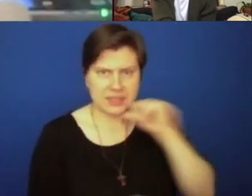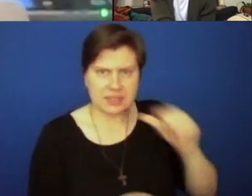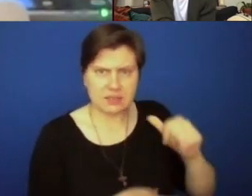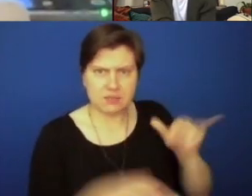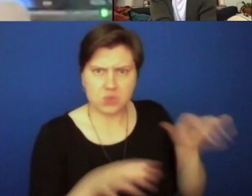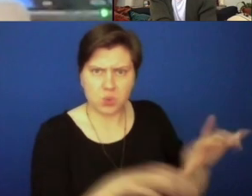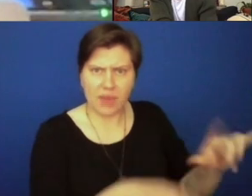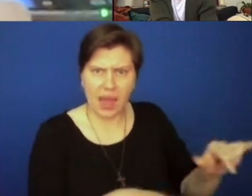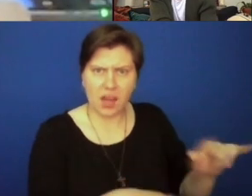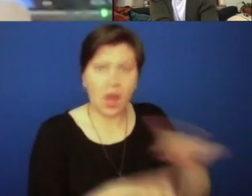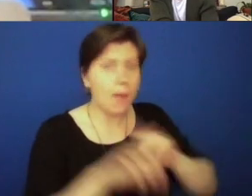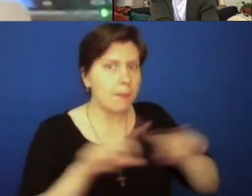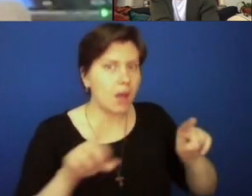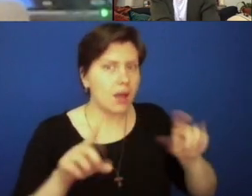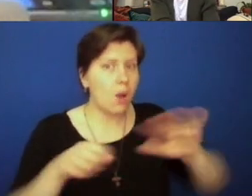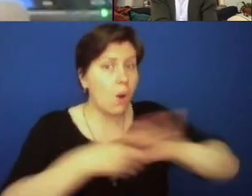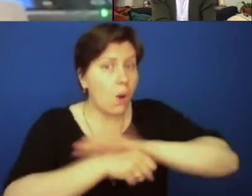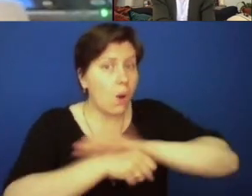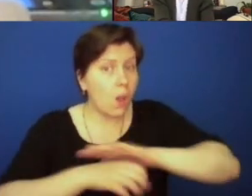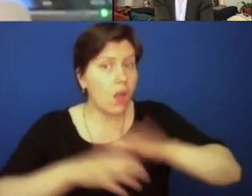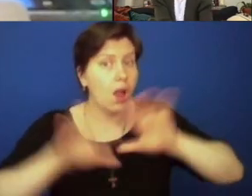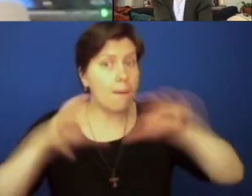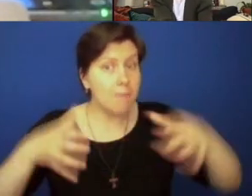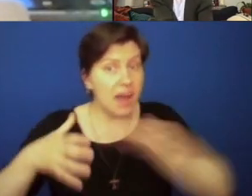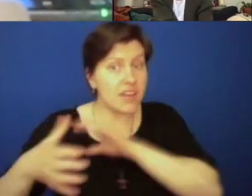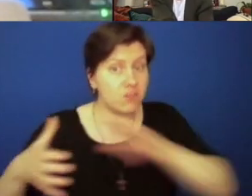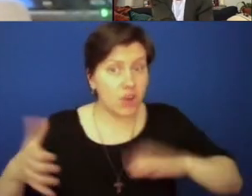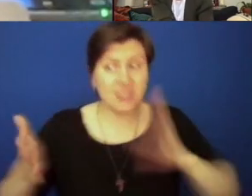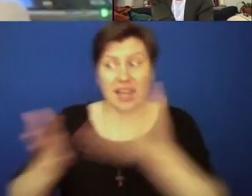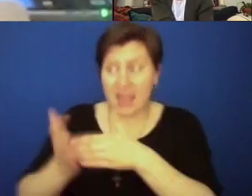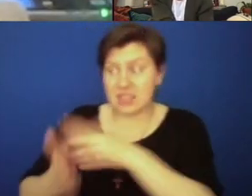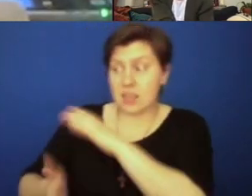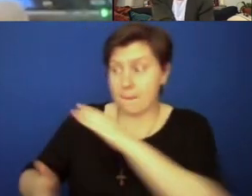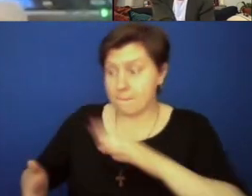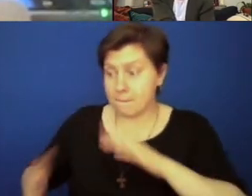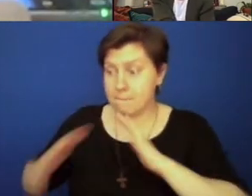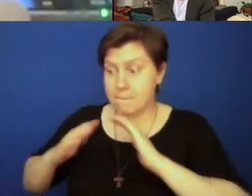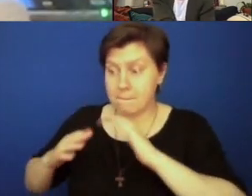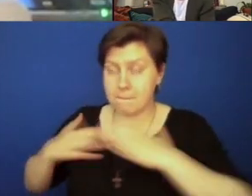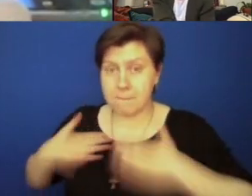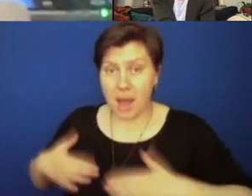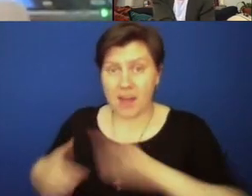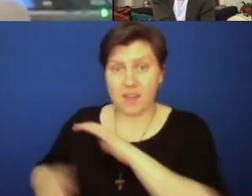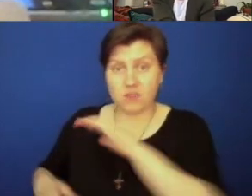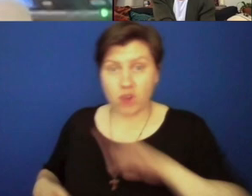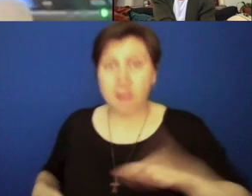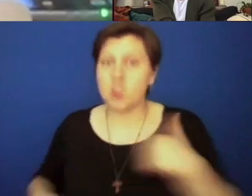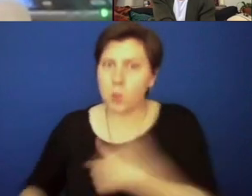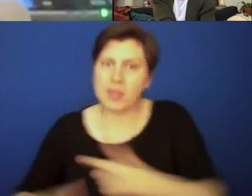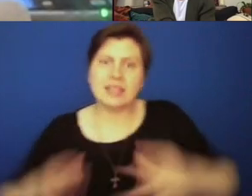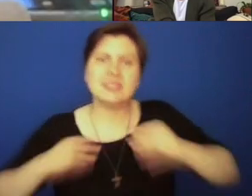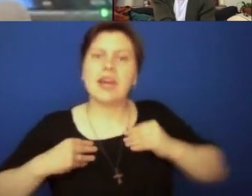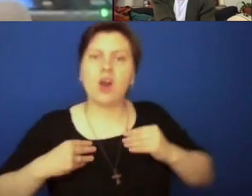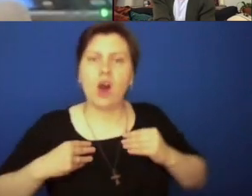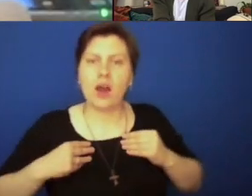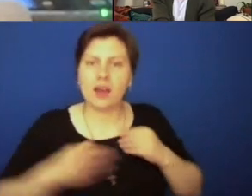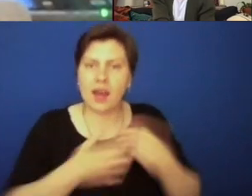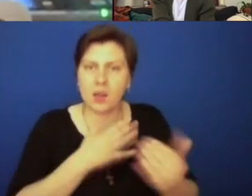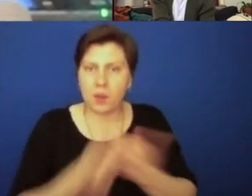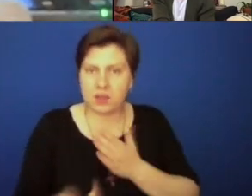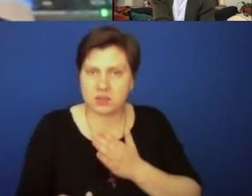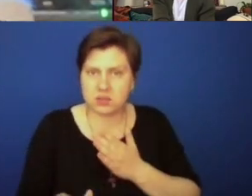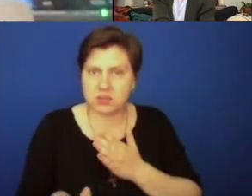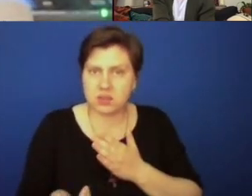was sins of the body of Christ, committed against the body of Christ, you know, we take on those penances, and